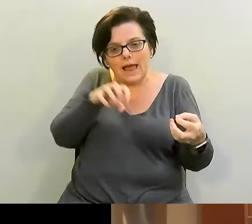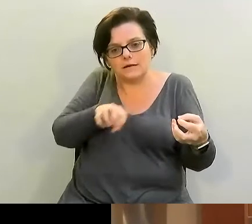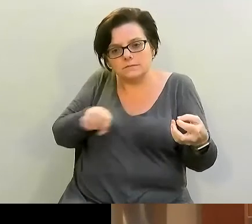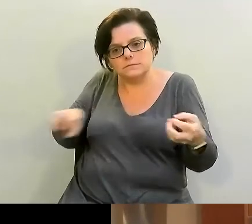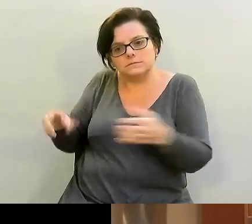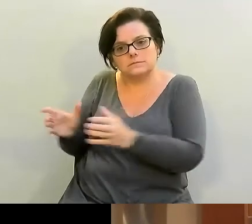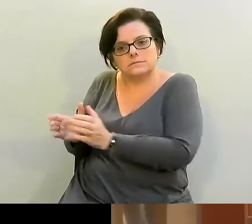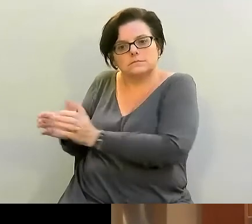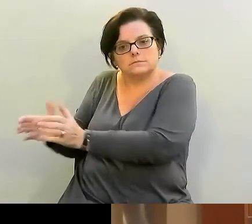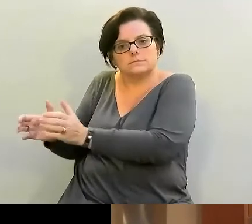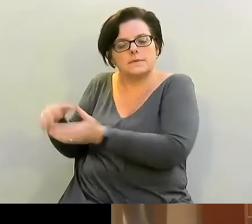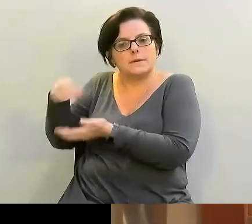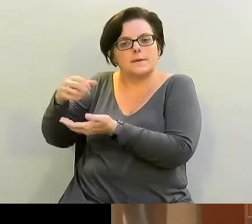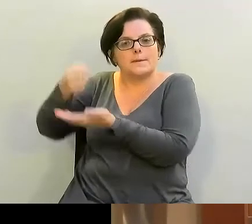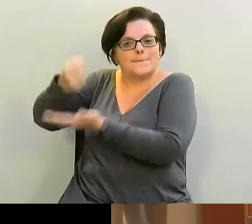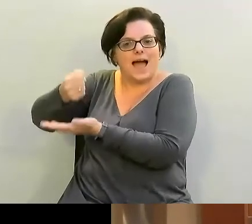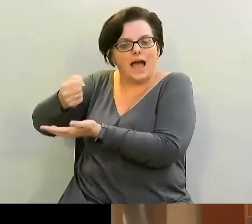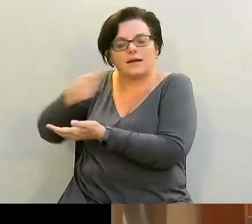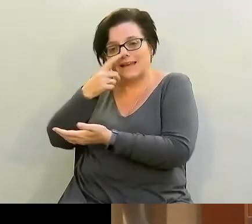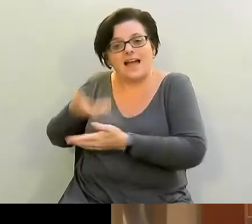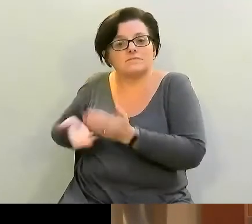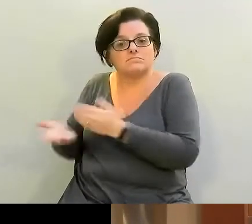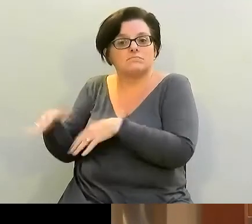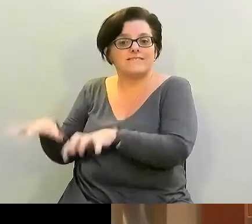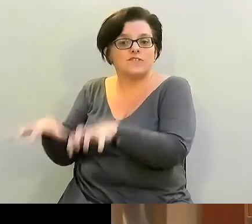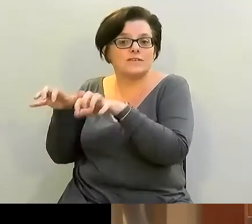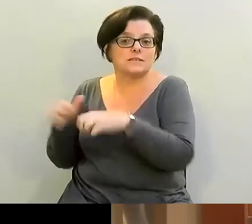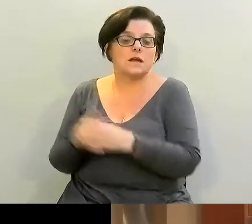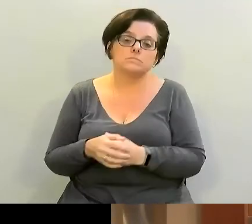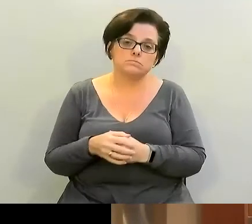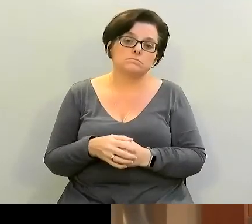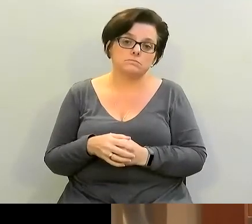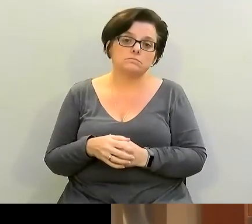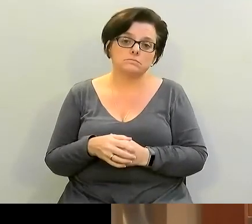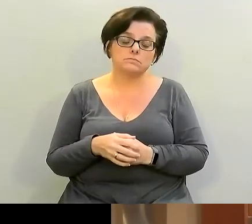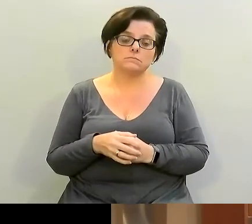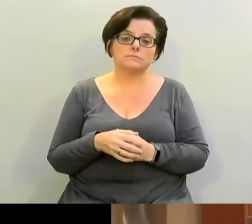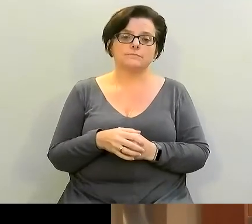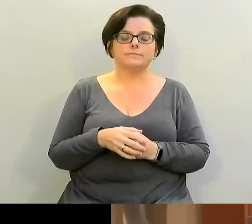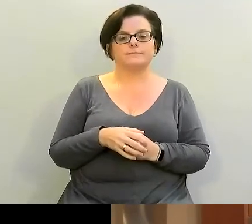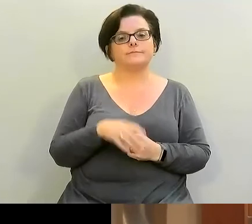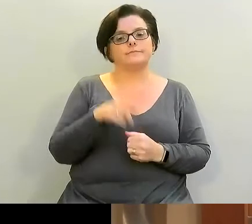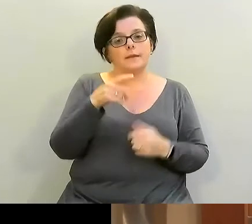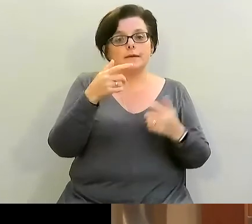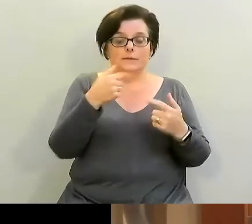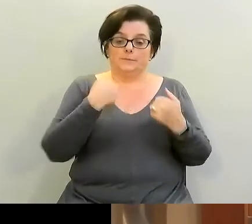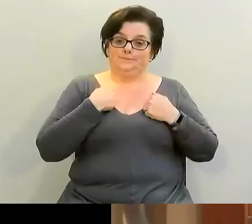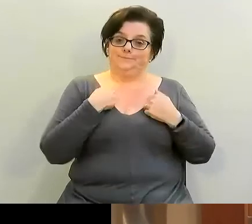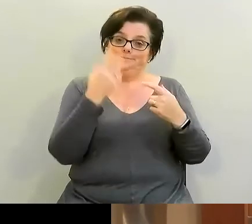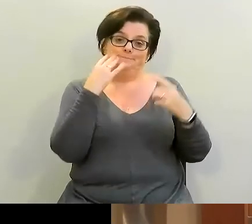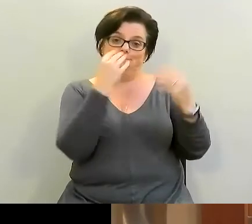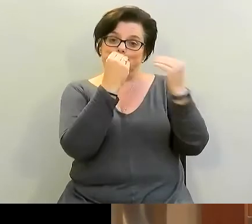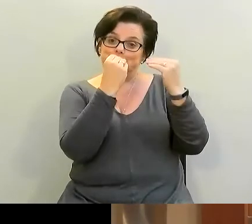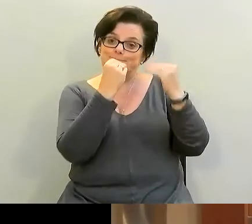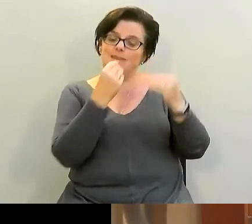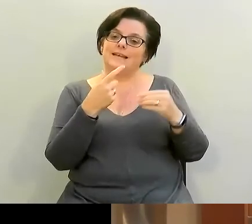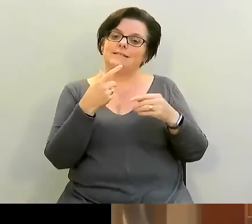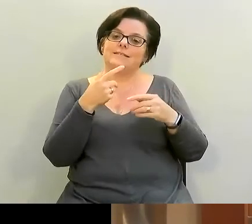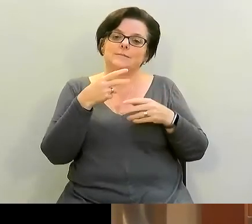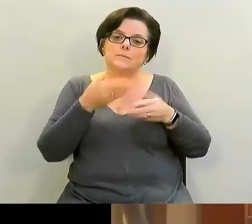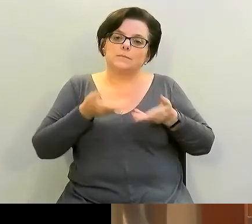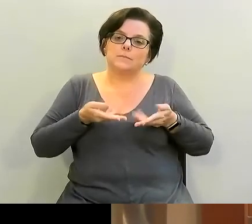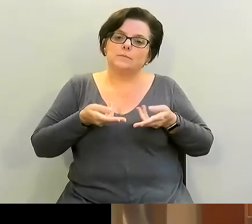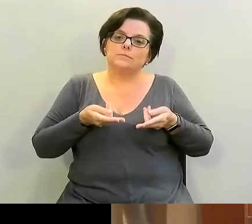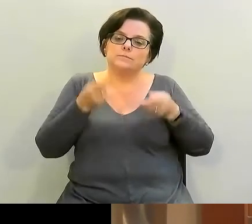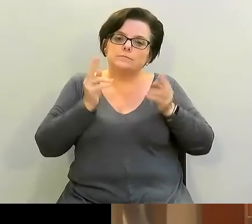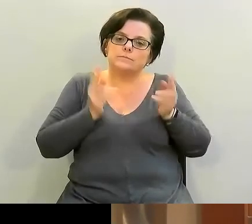plastic bag and freeze them if you want to. You can always reuse. You know one of the things they teach us in culinary school is not to waste. So